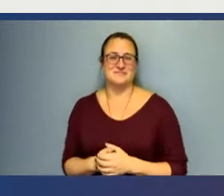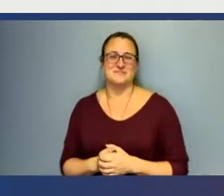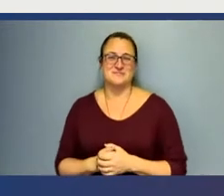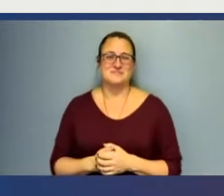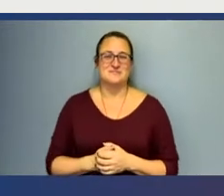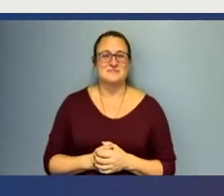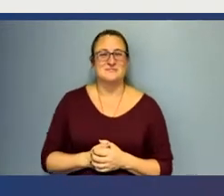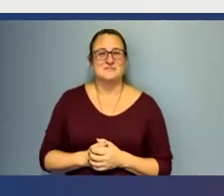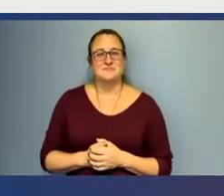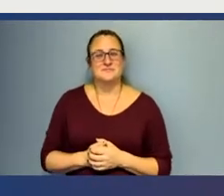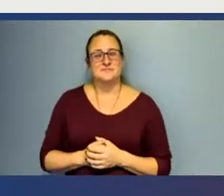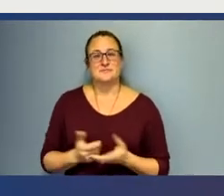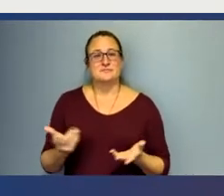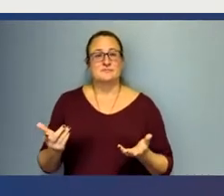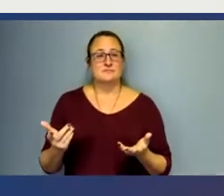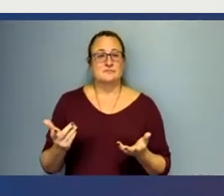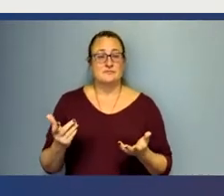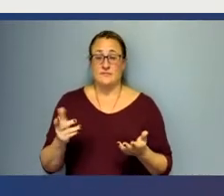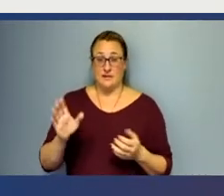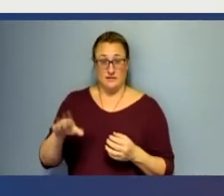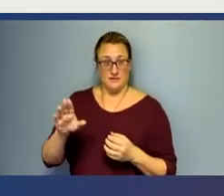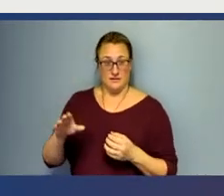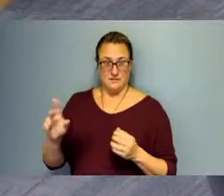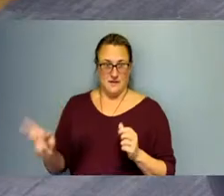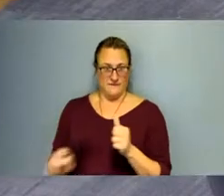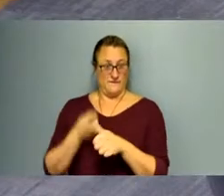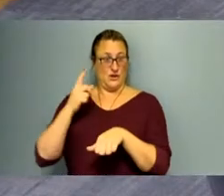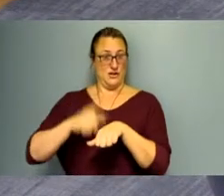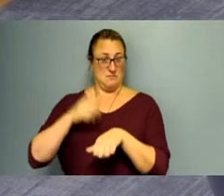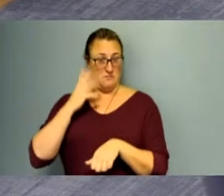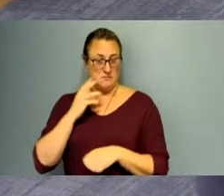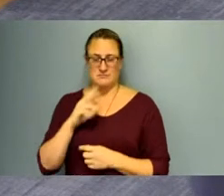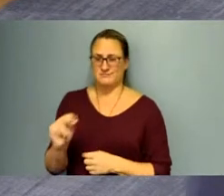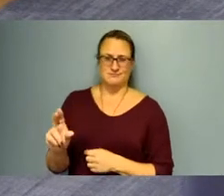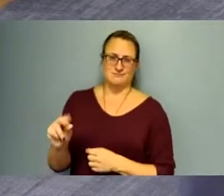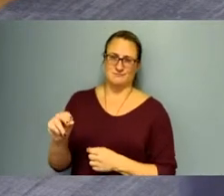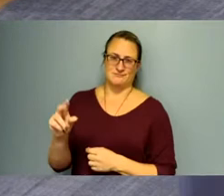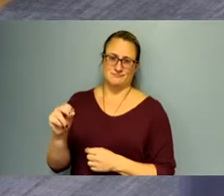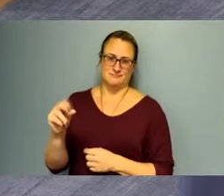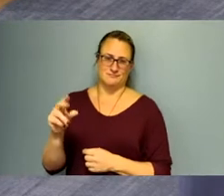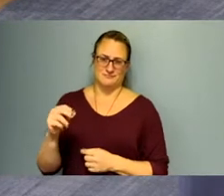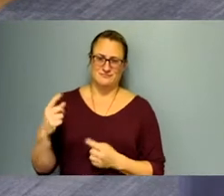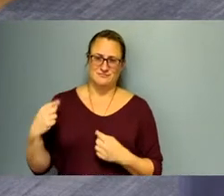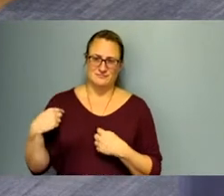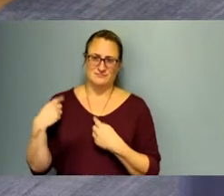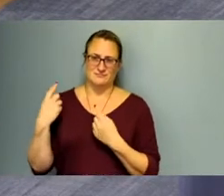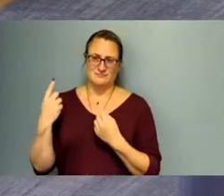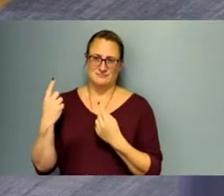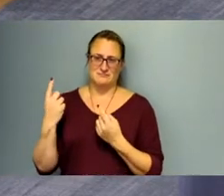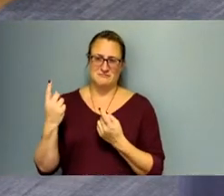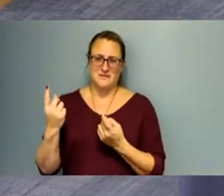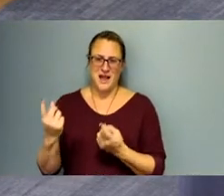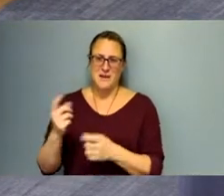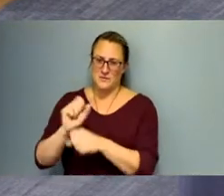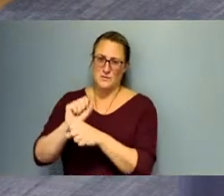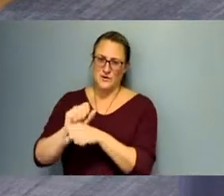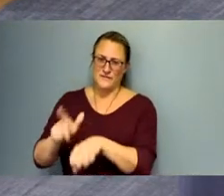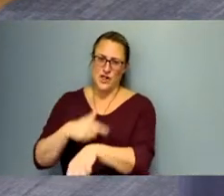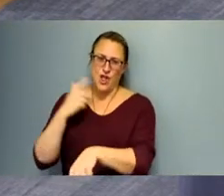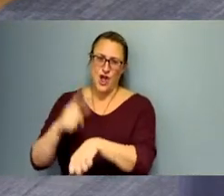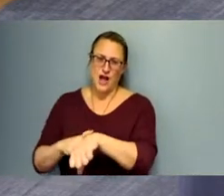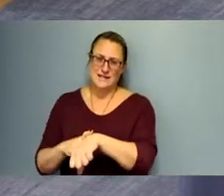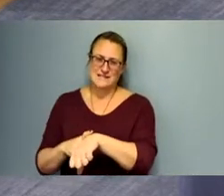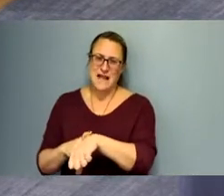I'm not new to the show. I like to tell people I'm around 25 years of age, which means that I